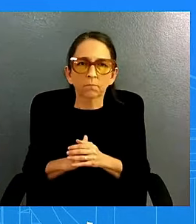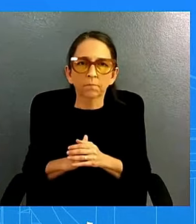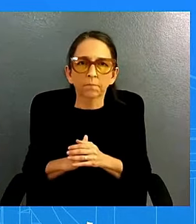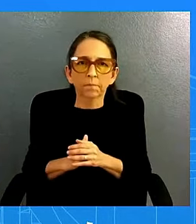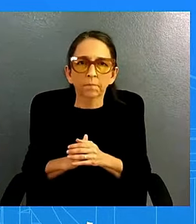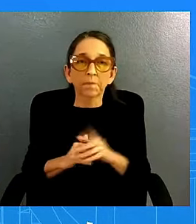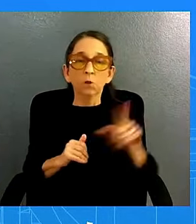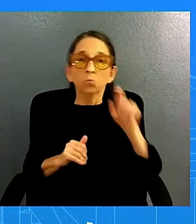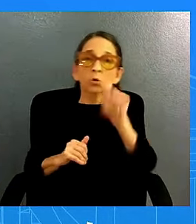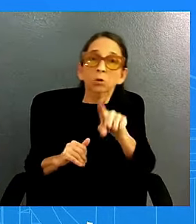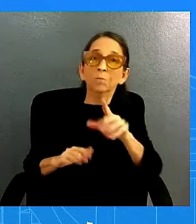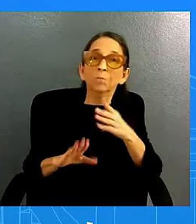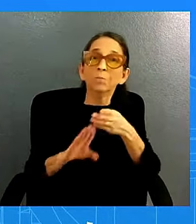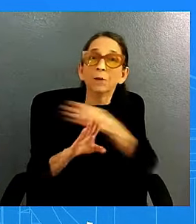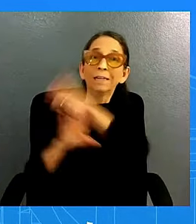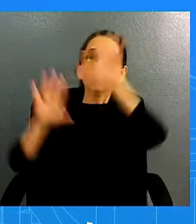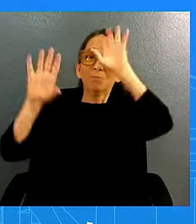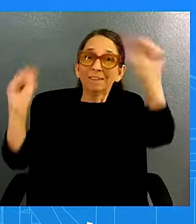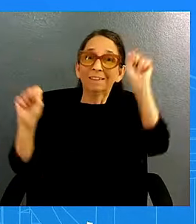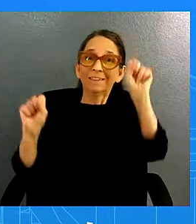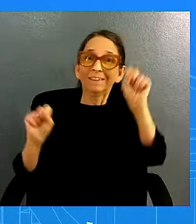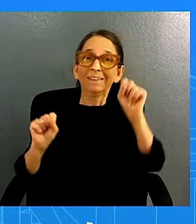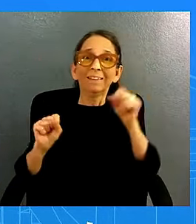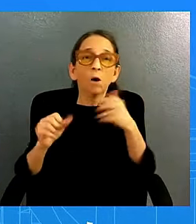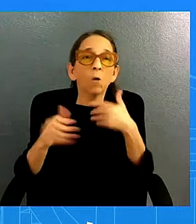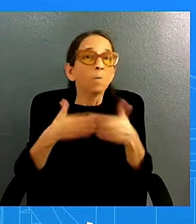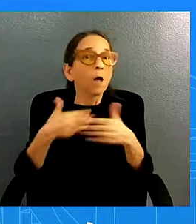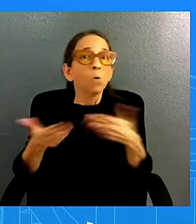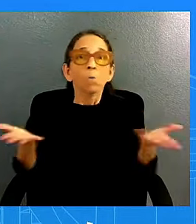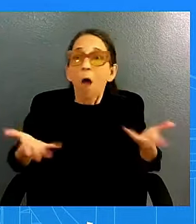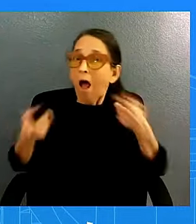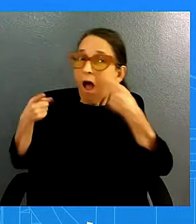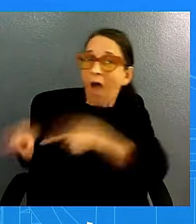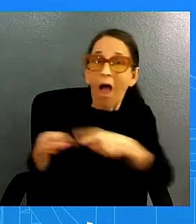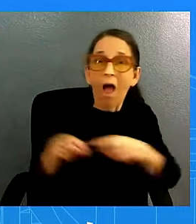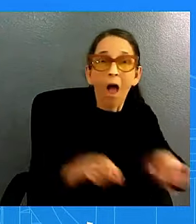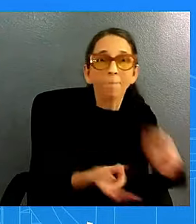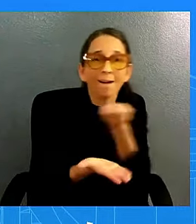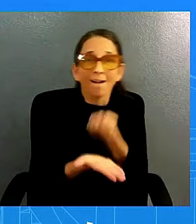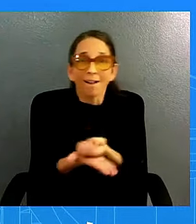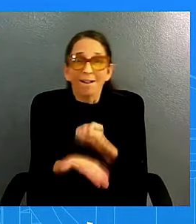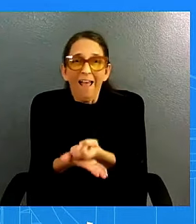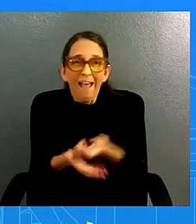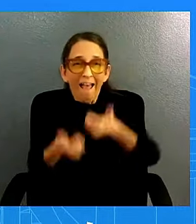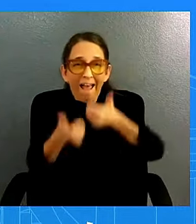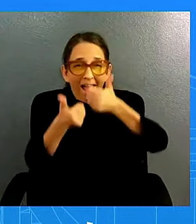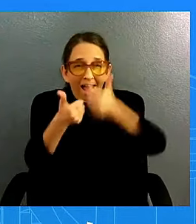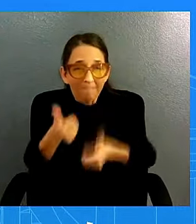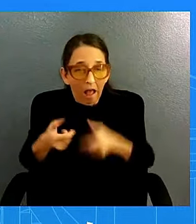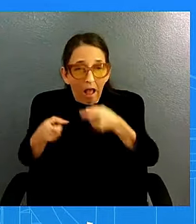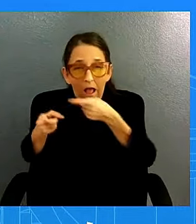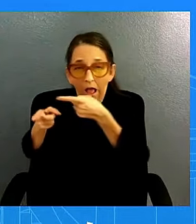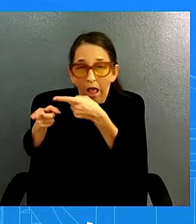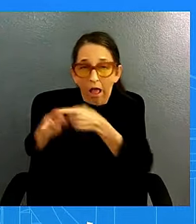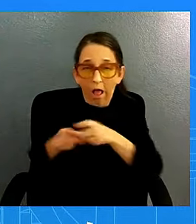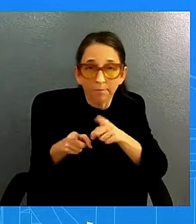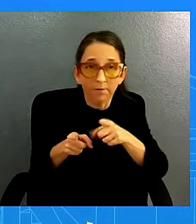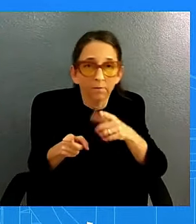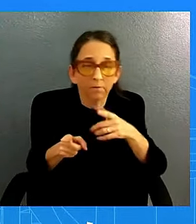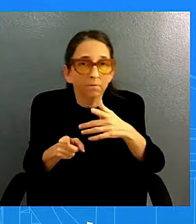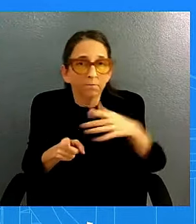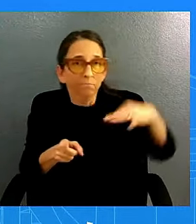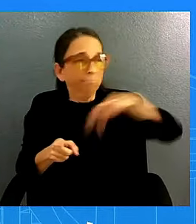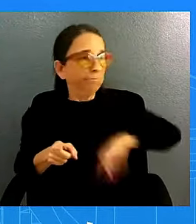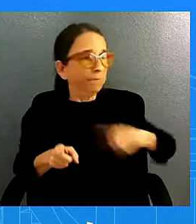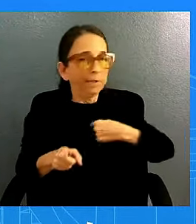was going on every single good thing that happened he personally took credit for immediately saying this is the best economy ever we've had more jobs